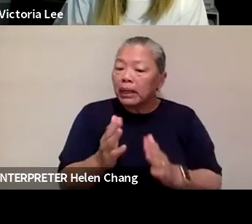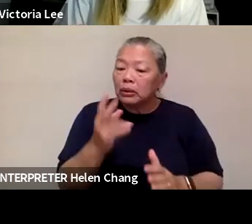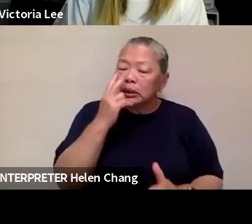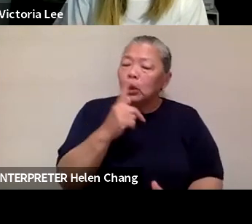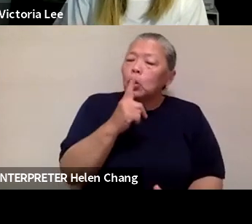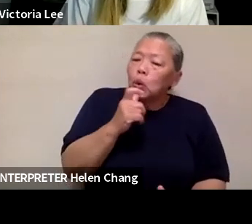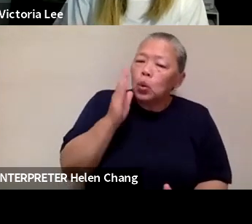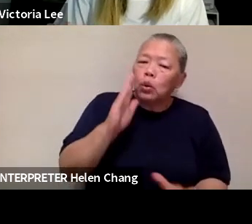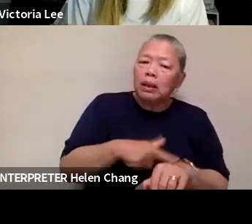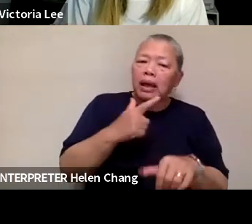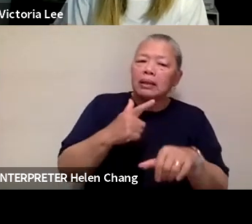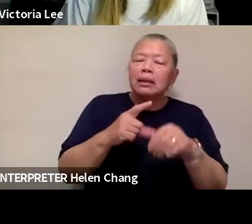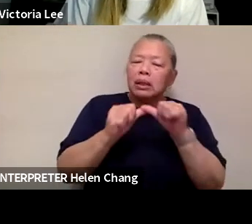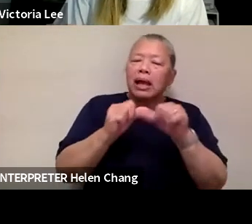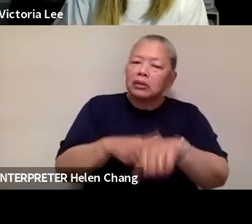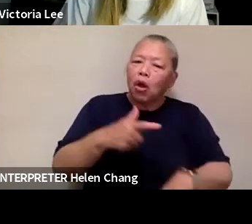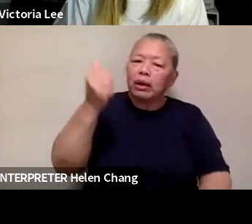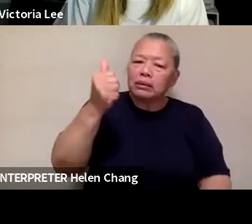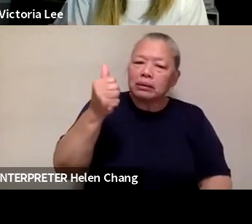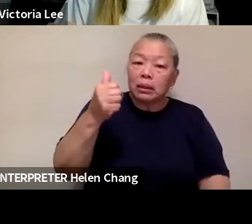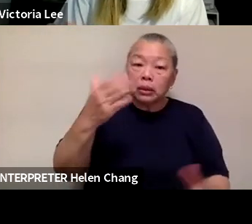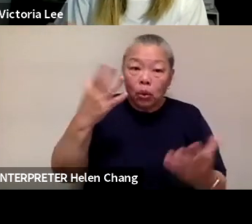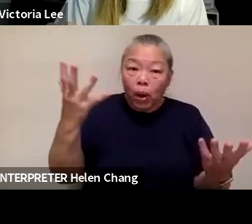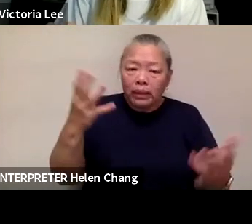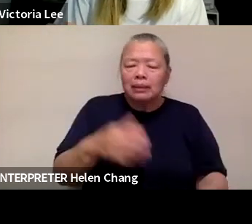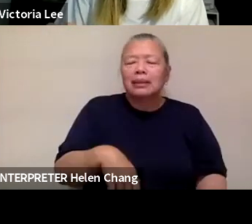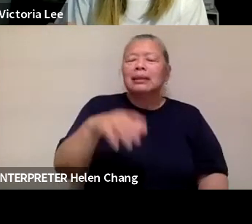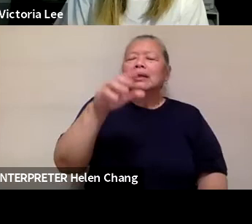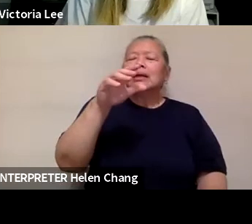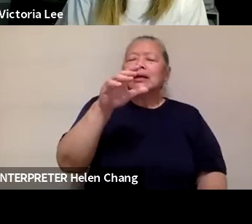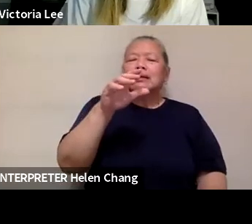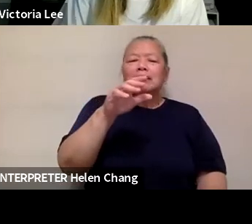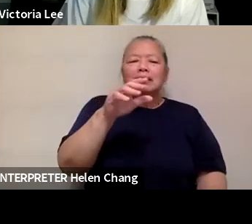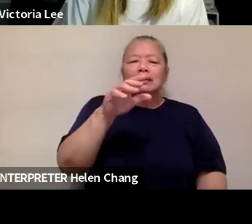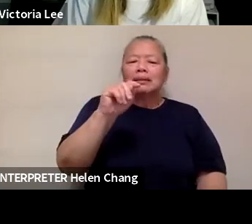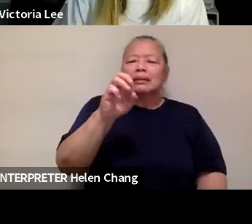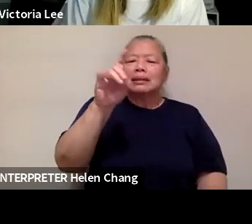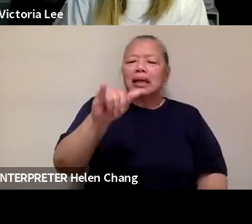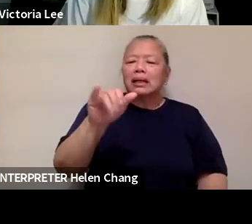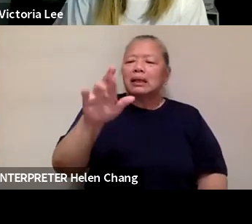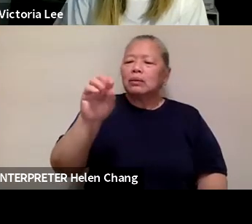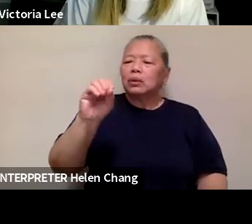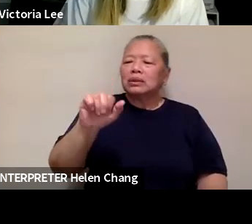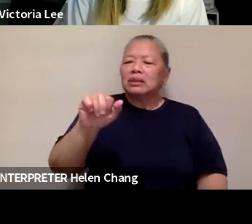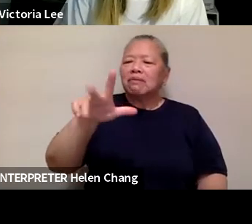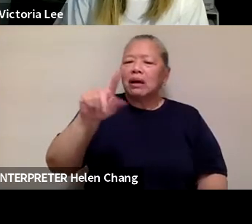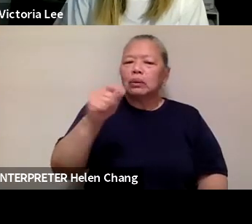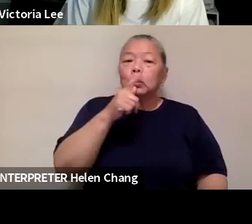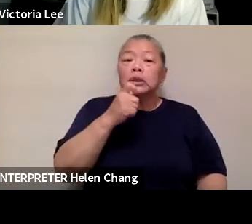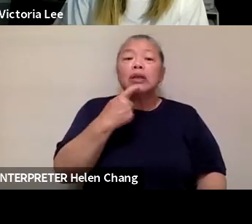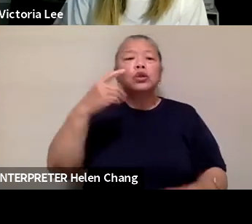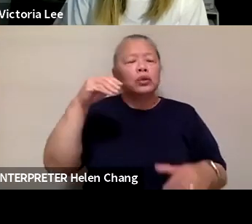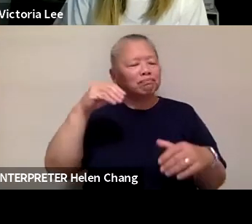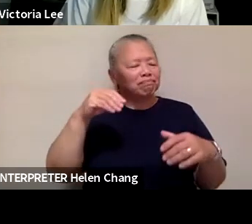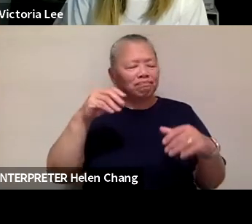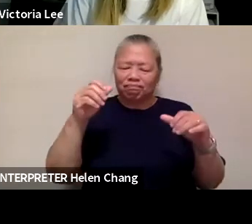Which one will be there? And you know what it is? Teddy Roosevelt. You're in it for the fight. You're in it for the long haul. You don't